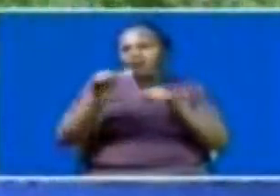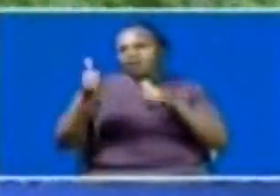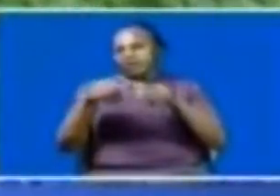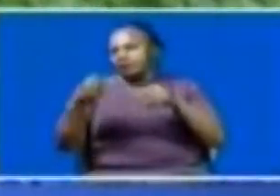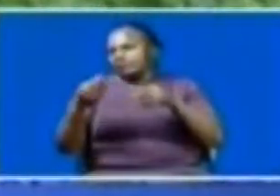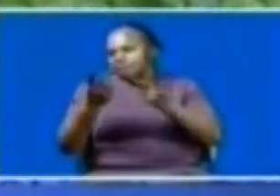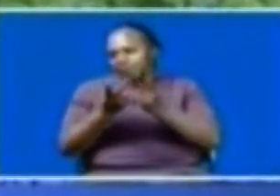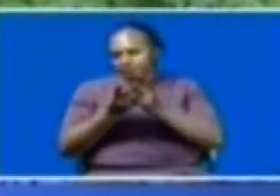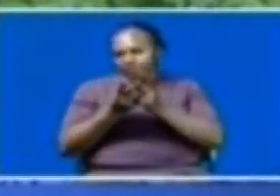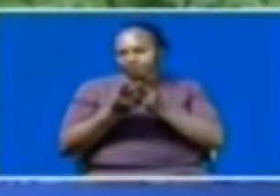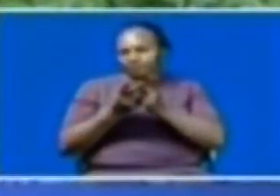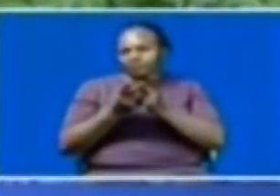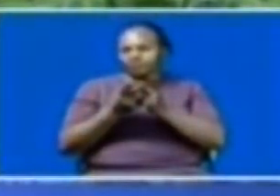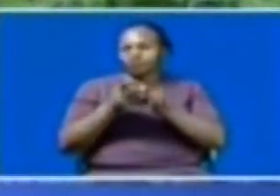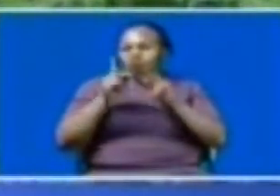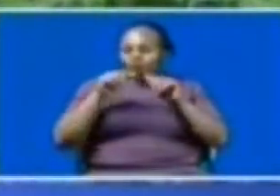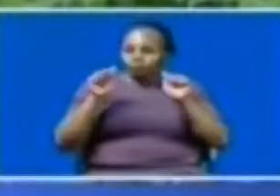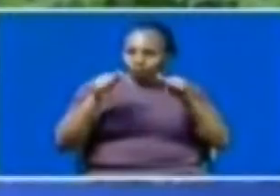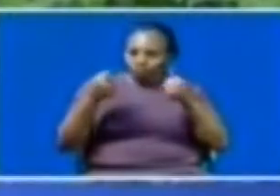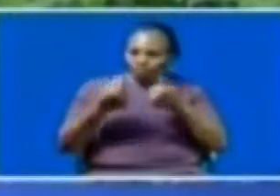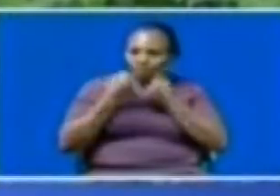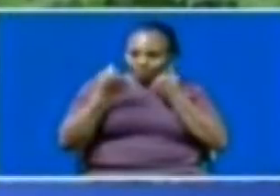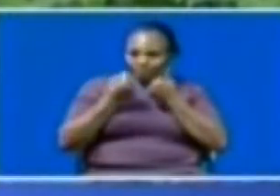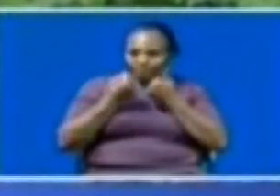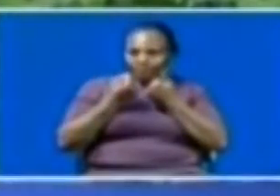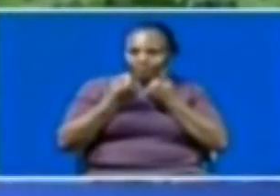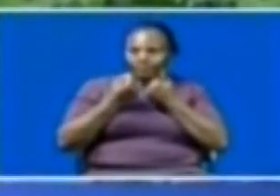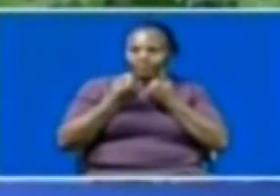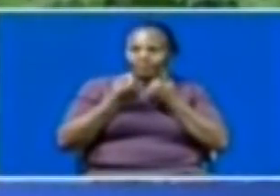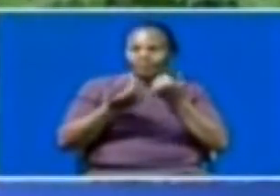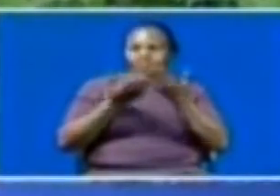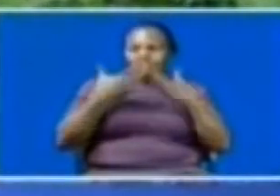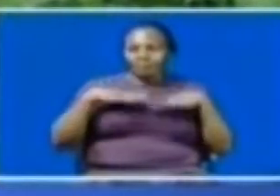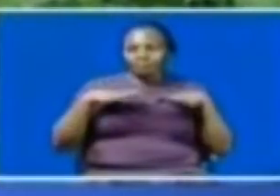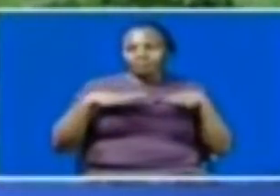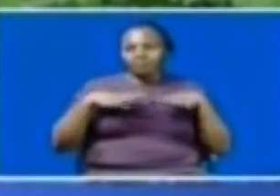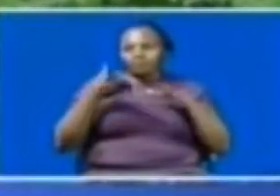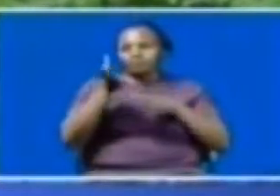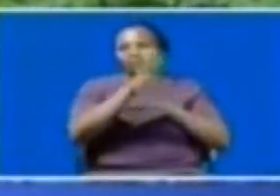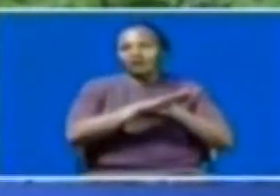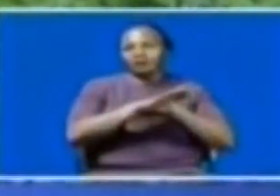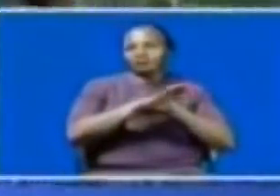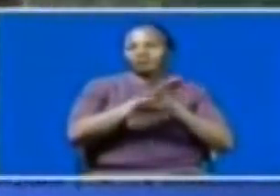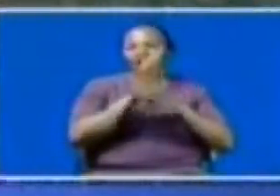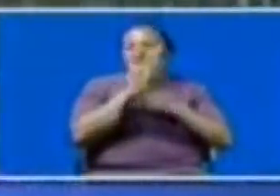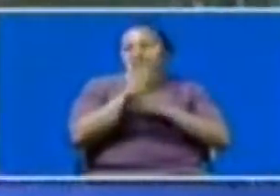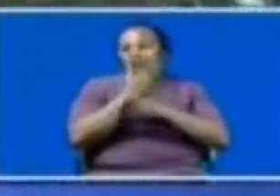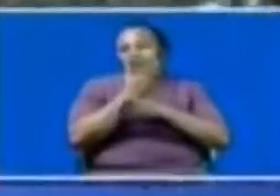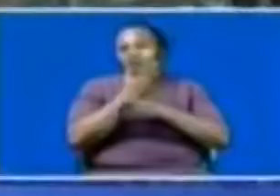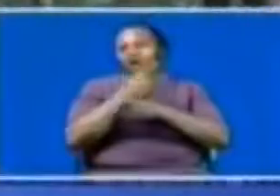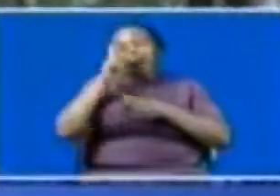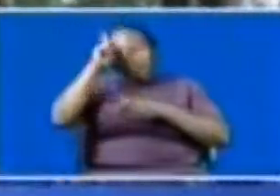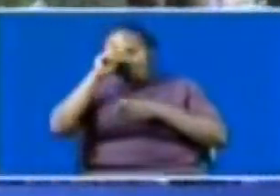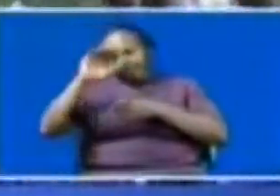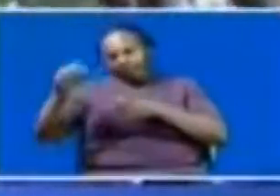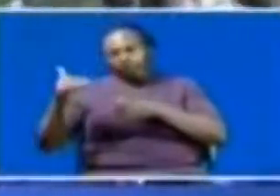The most likely thing that is going to happen is that probably people will go back to the forest. The Abadeus is one